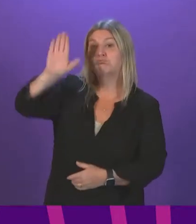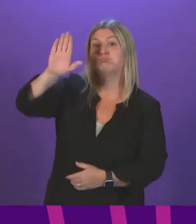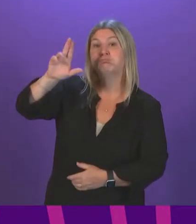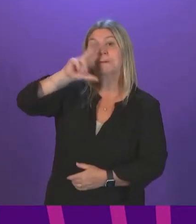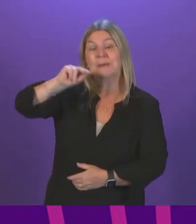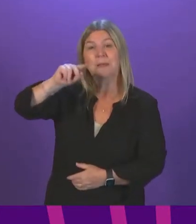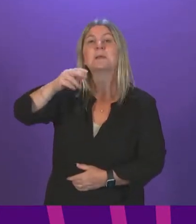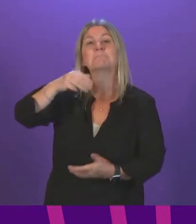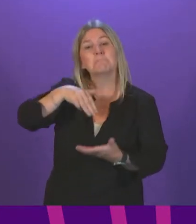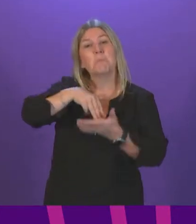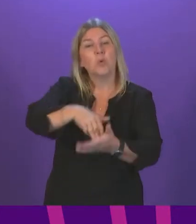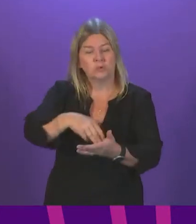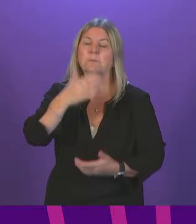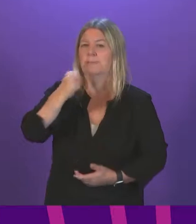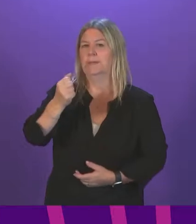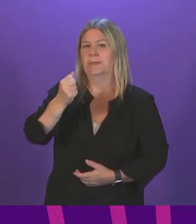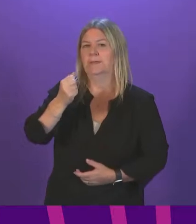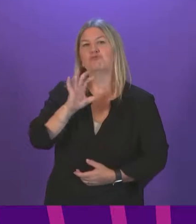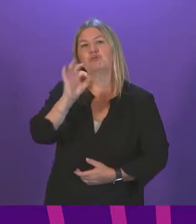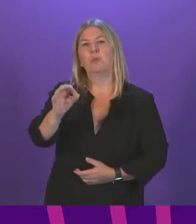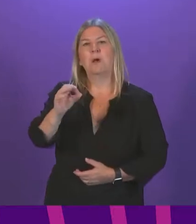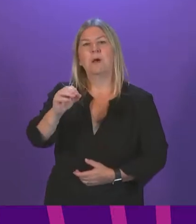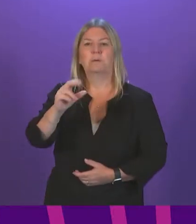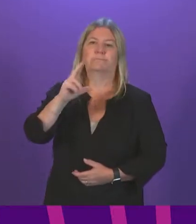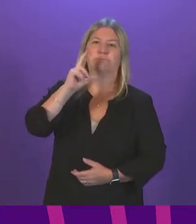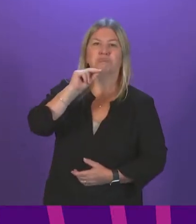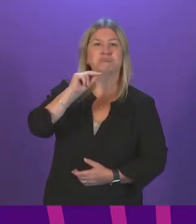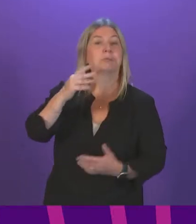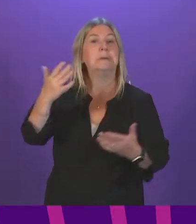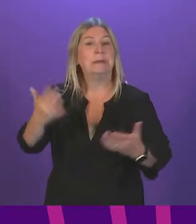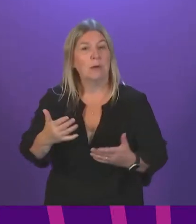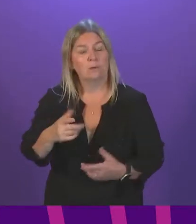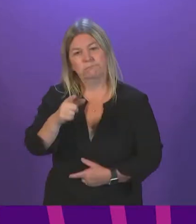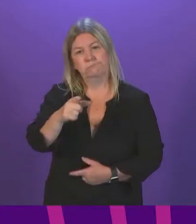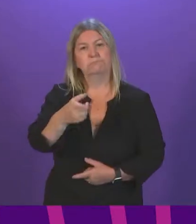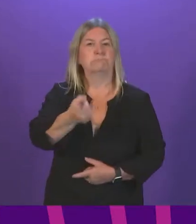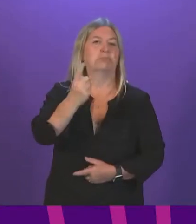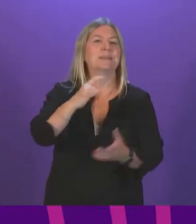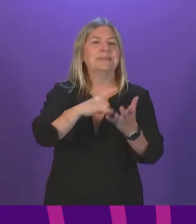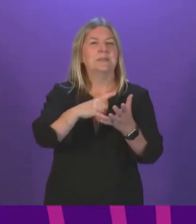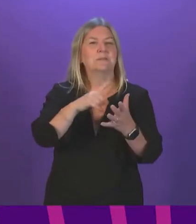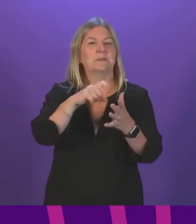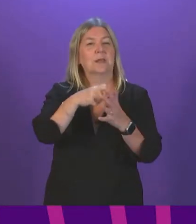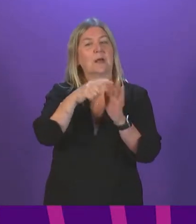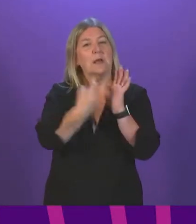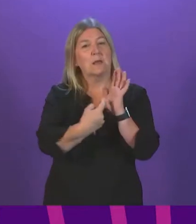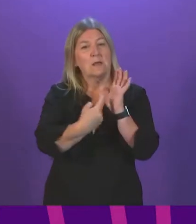motion should press their request to speak button now. And I call on Stephen Kerr to move the motion.